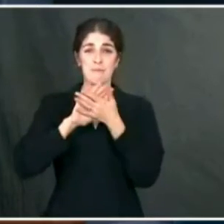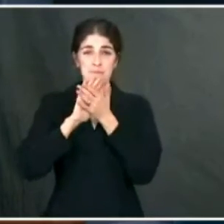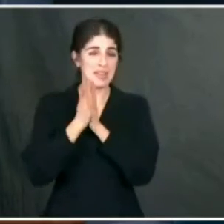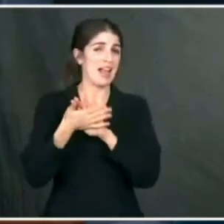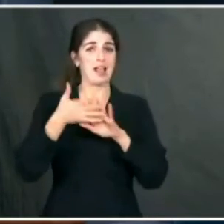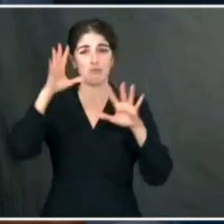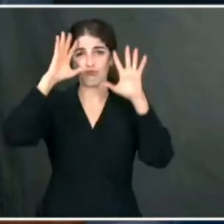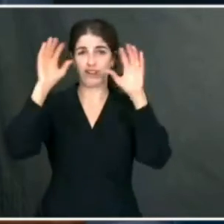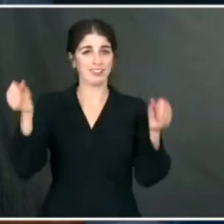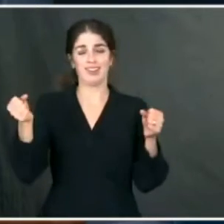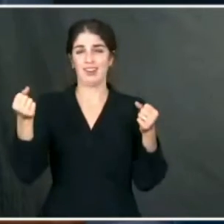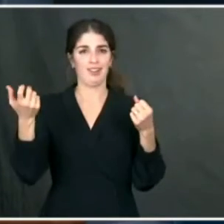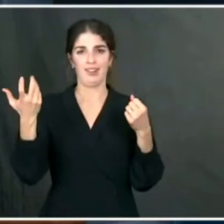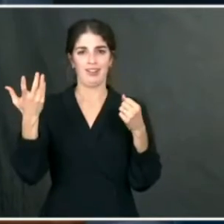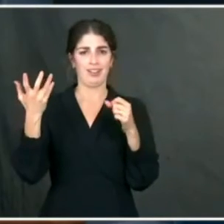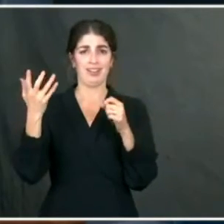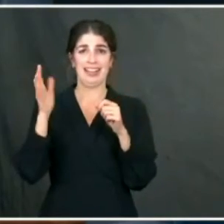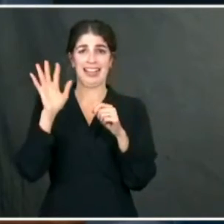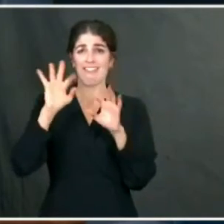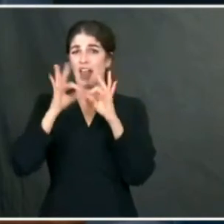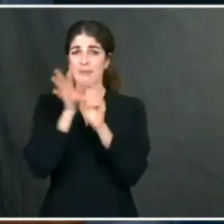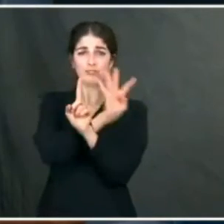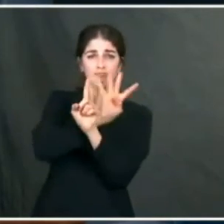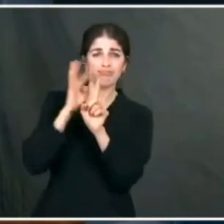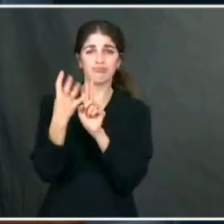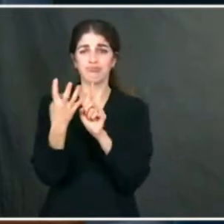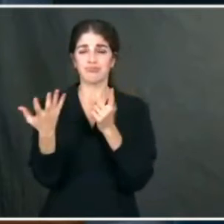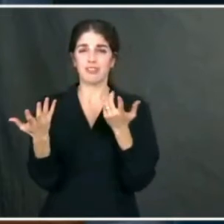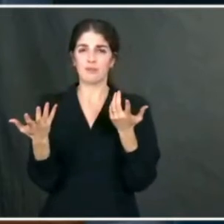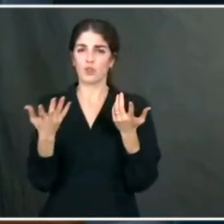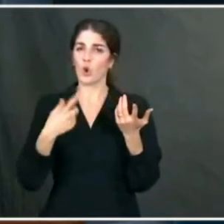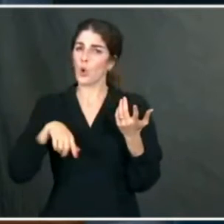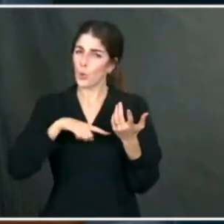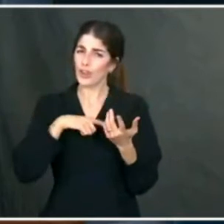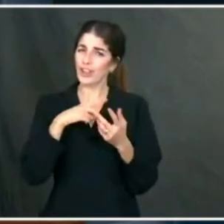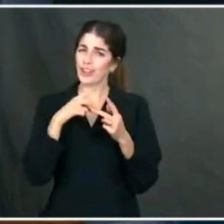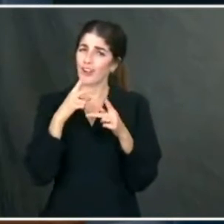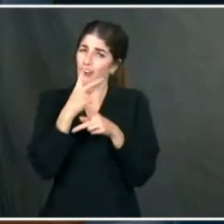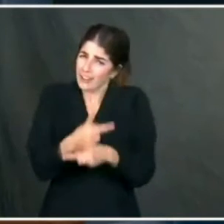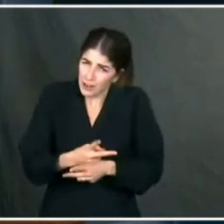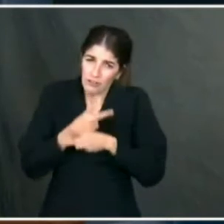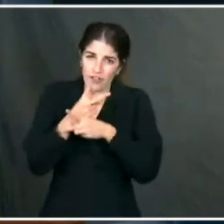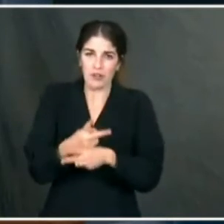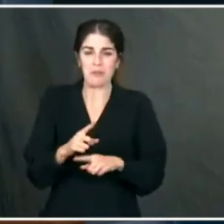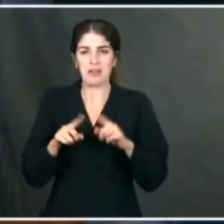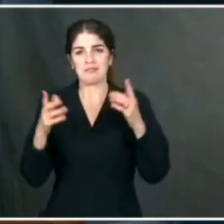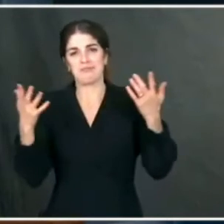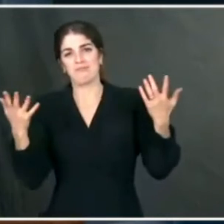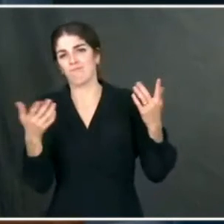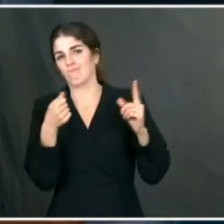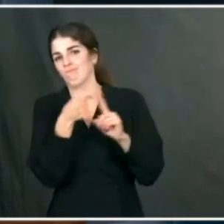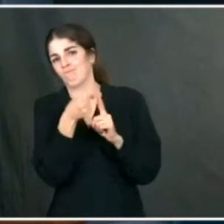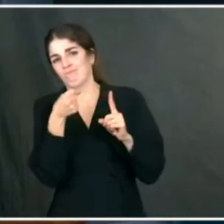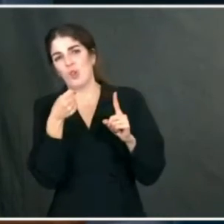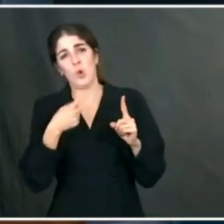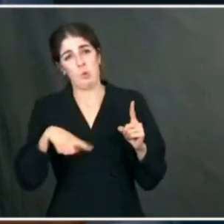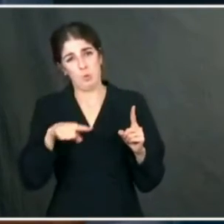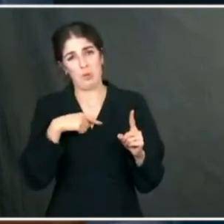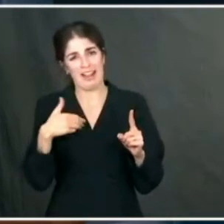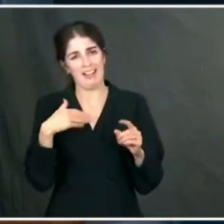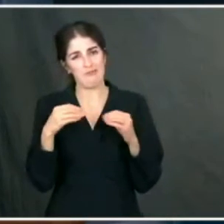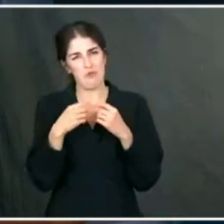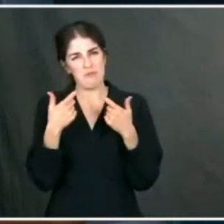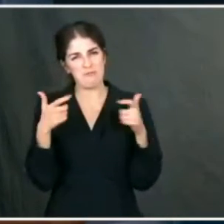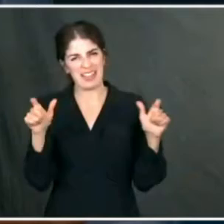of the United States. He was surrounded by his family. We take a number of precautions, but I think we have bigger issues to